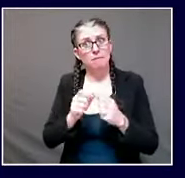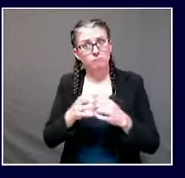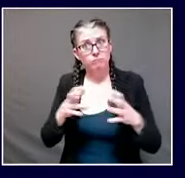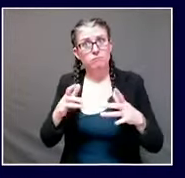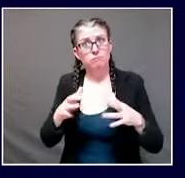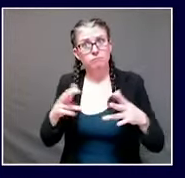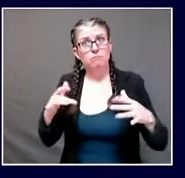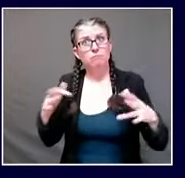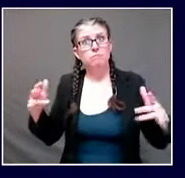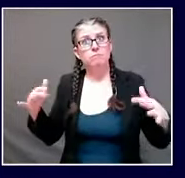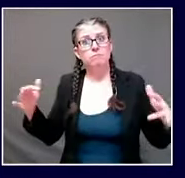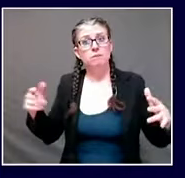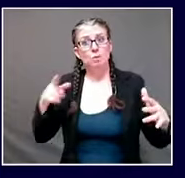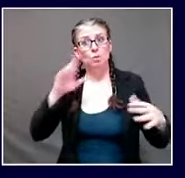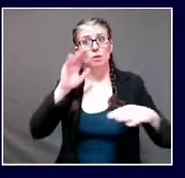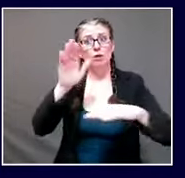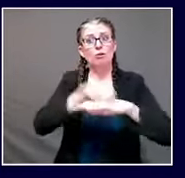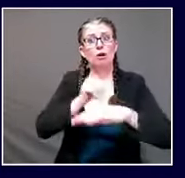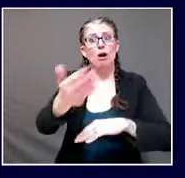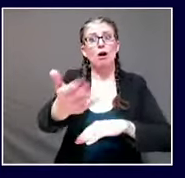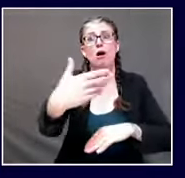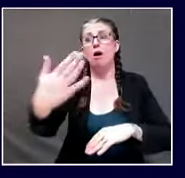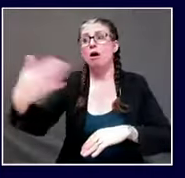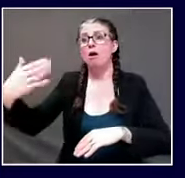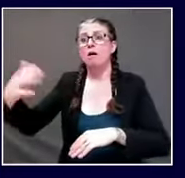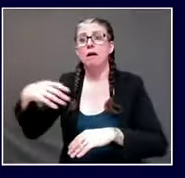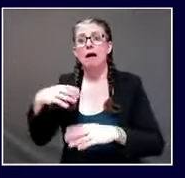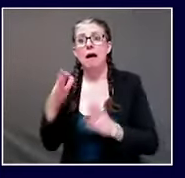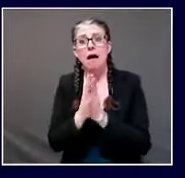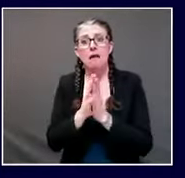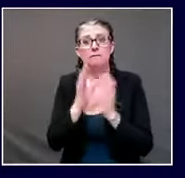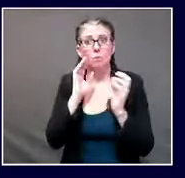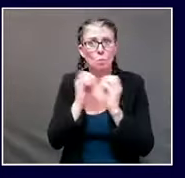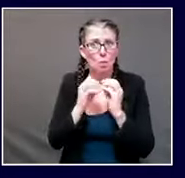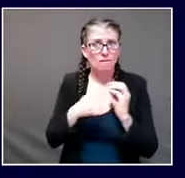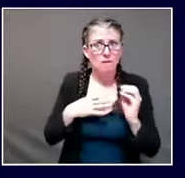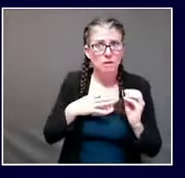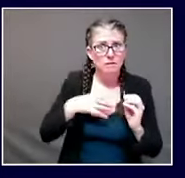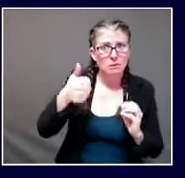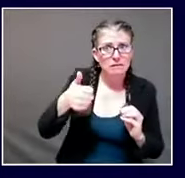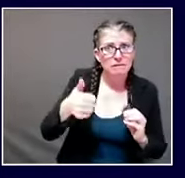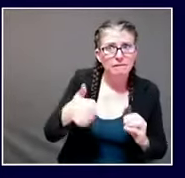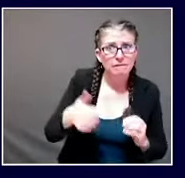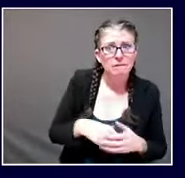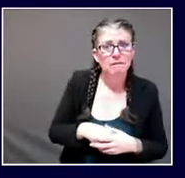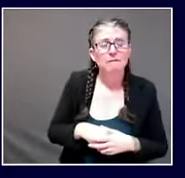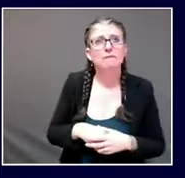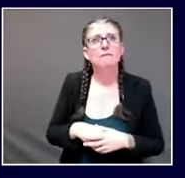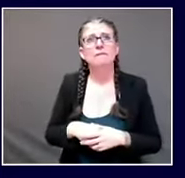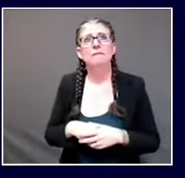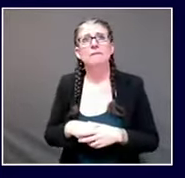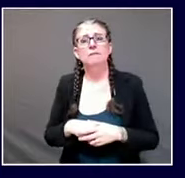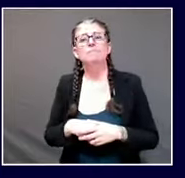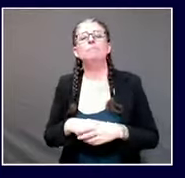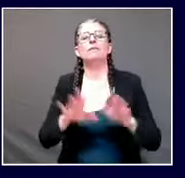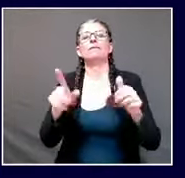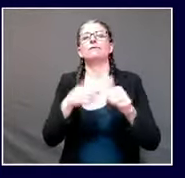rollout sure um let me let me first start by just noting the fact that